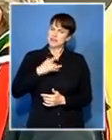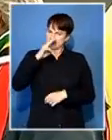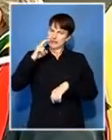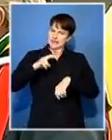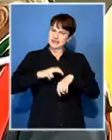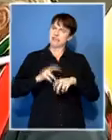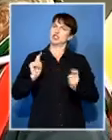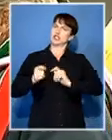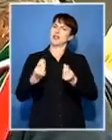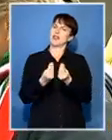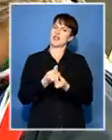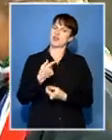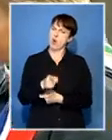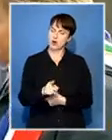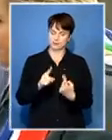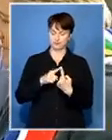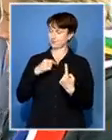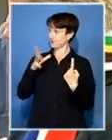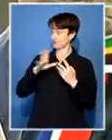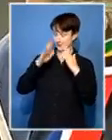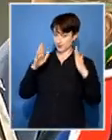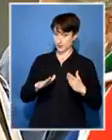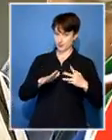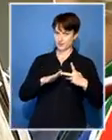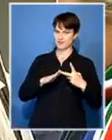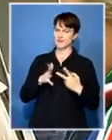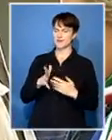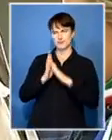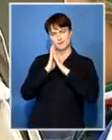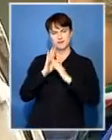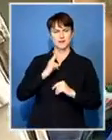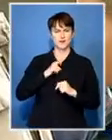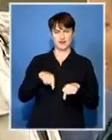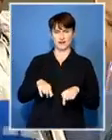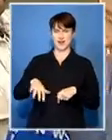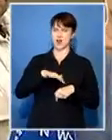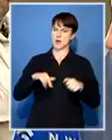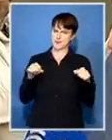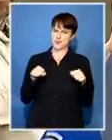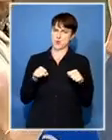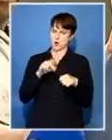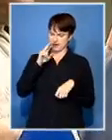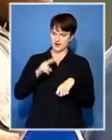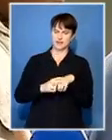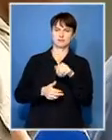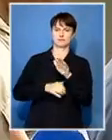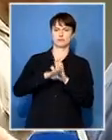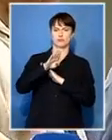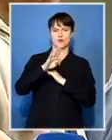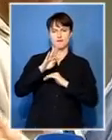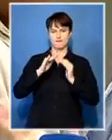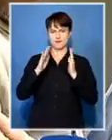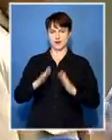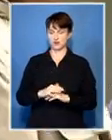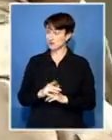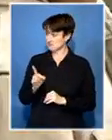would like to see just one or two the house is a better place to stay because it's very filthy here yeah and um so you've come up here today